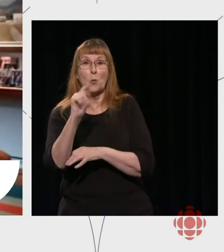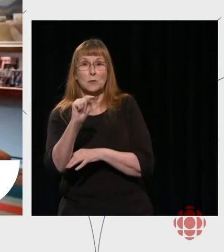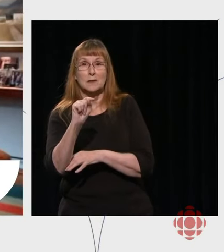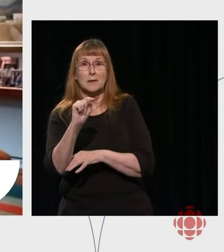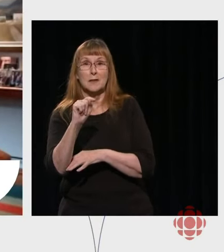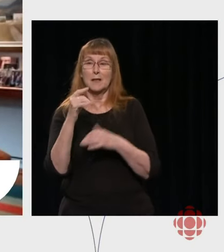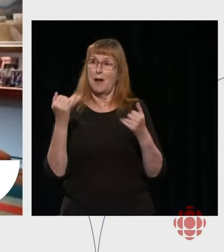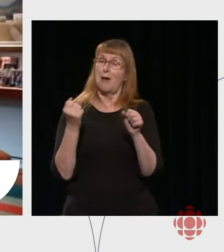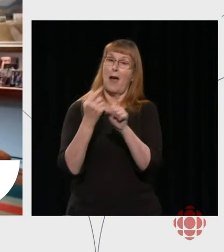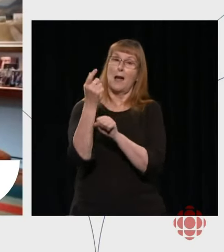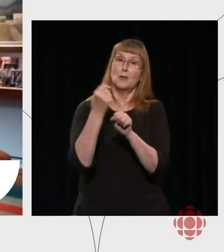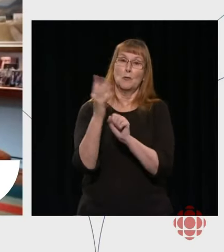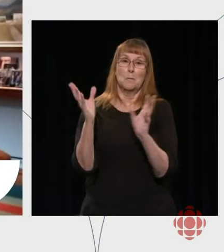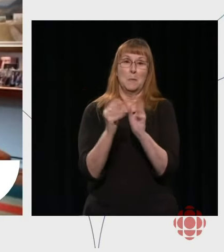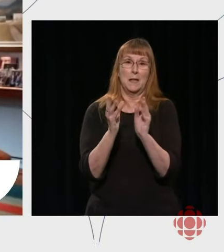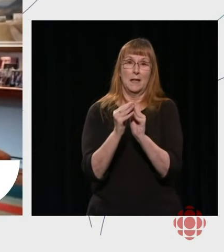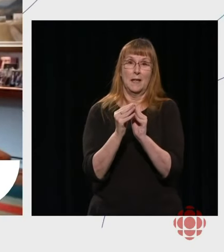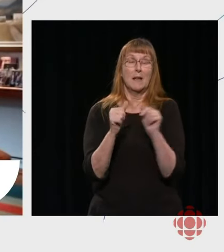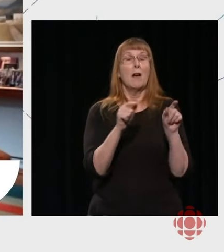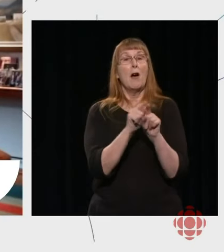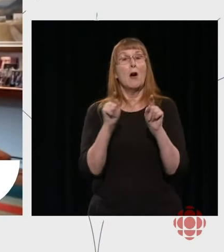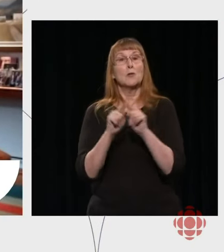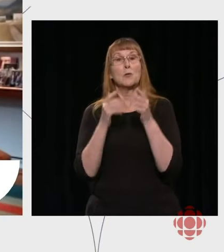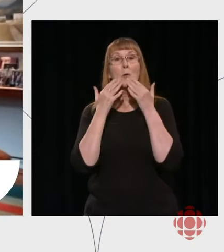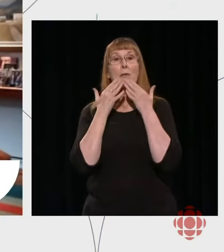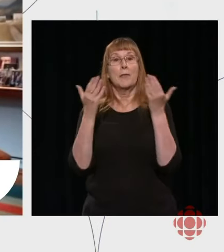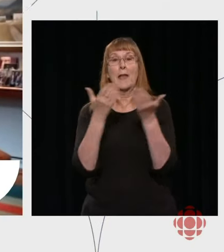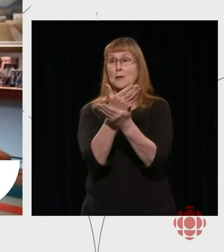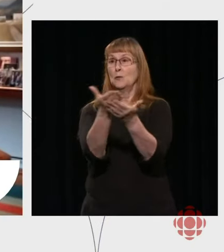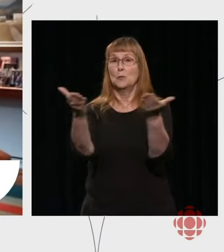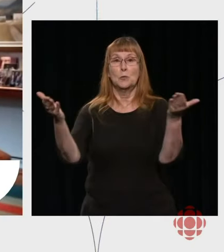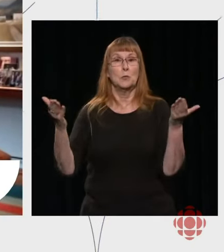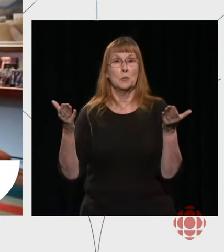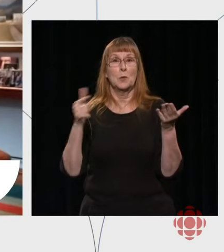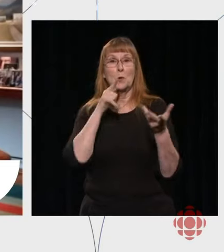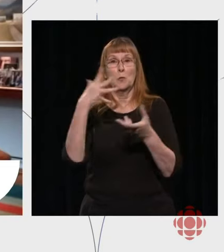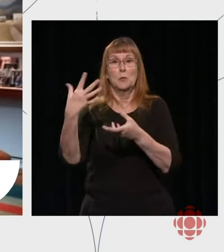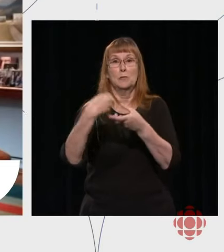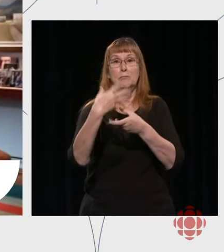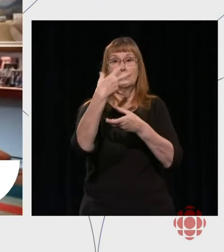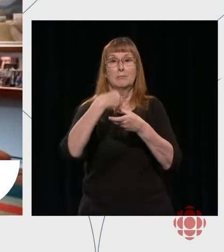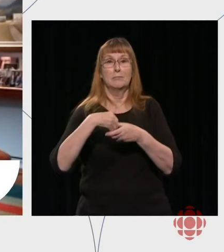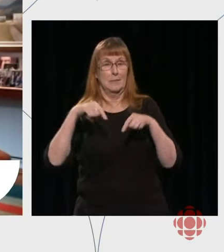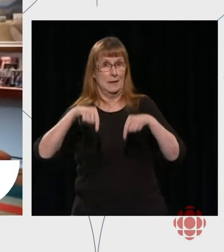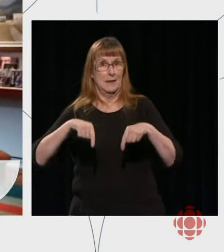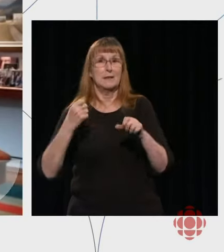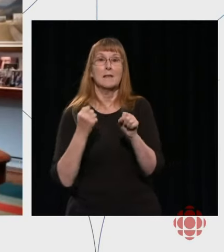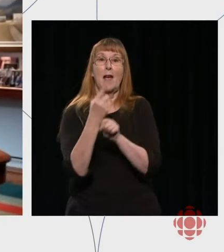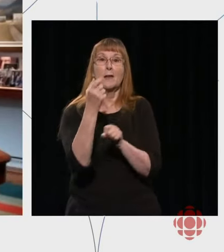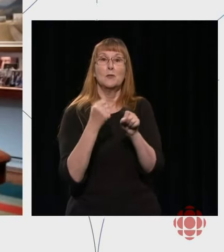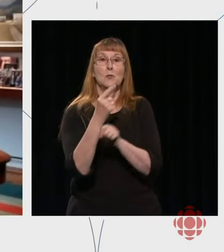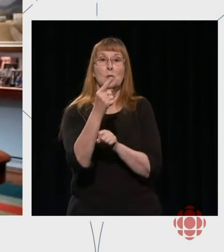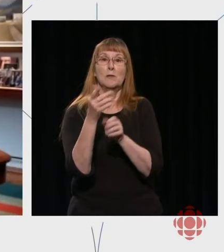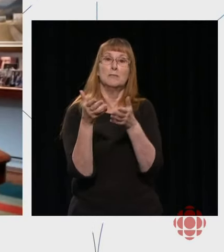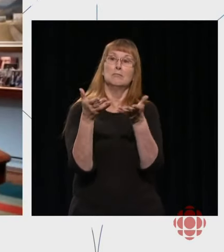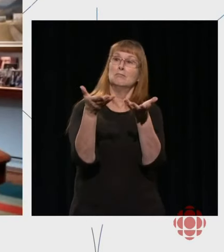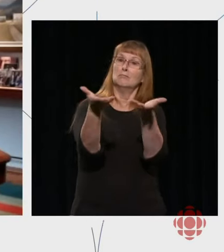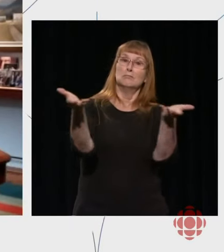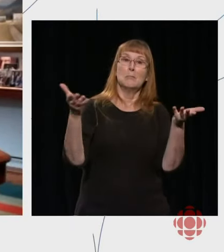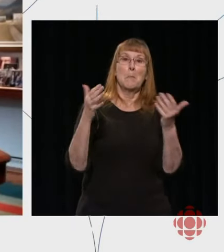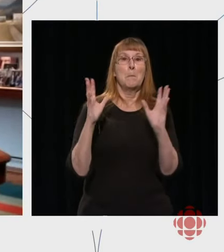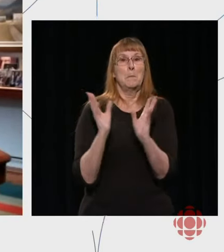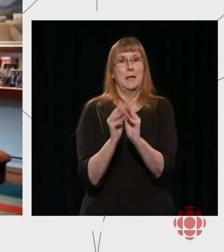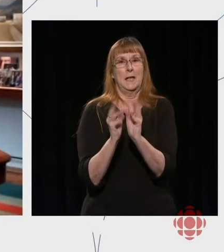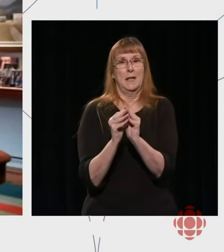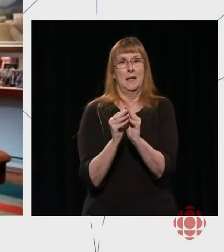annual public meeting. And thank you to everyone who has participated in this annual public meeting. As Patricia said, the quality